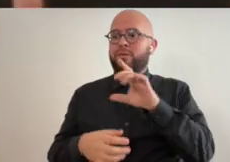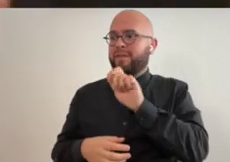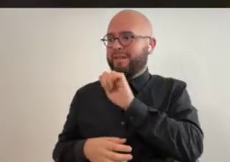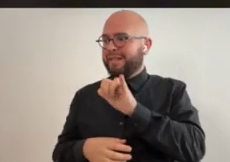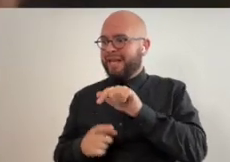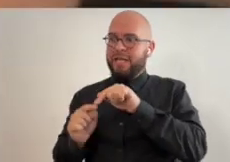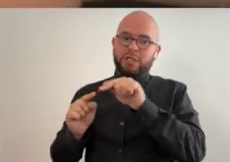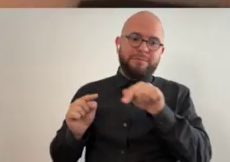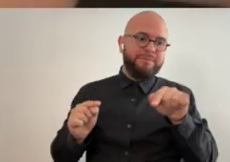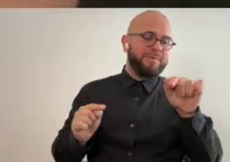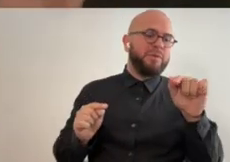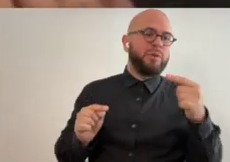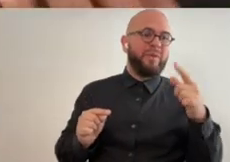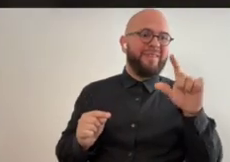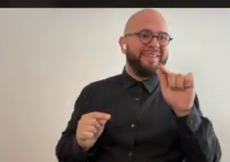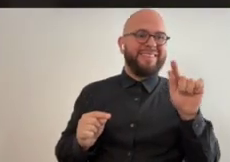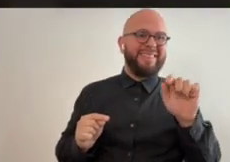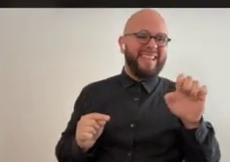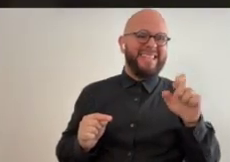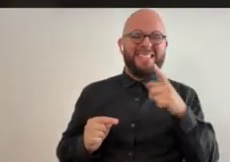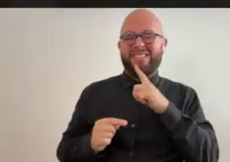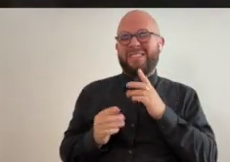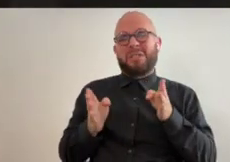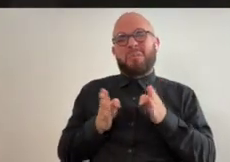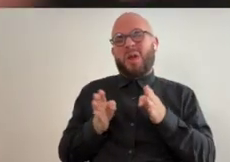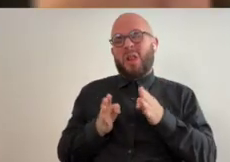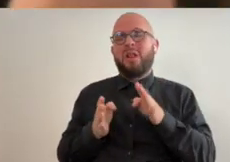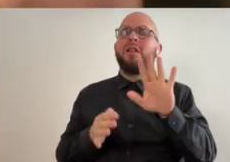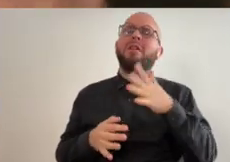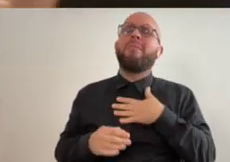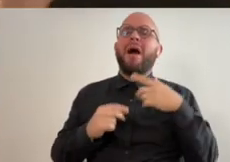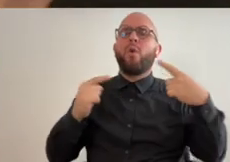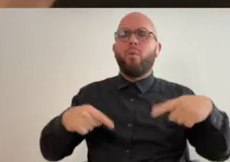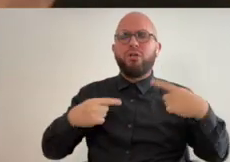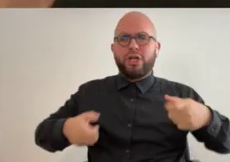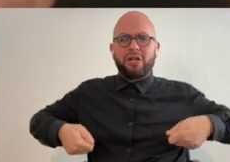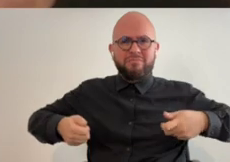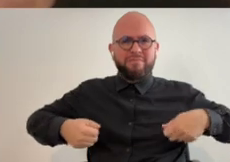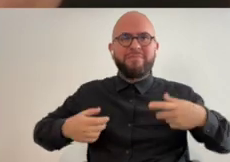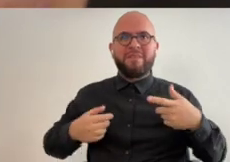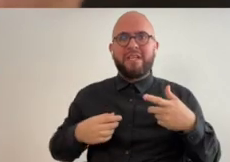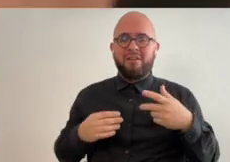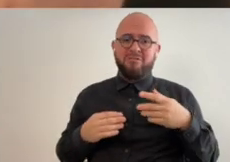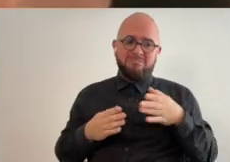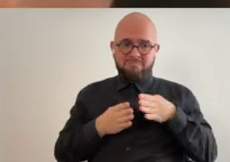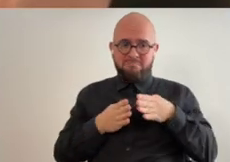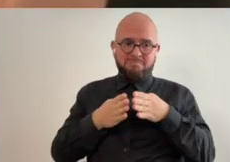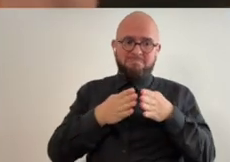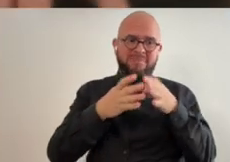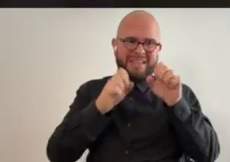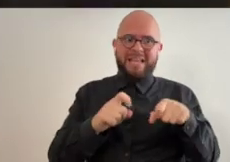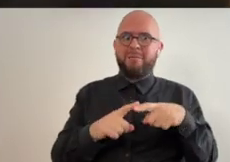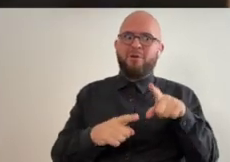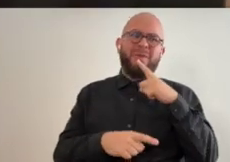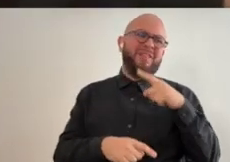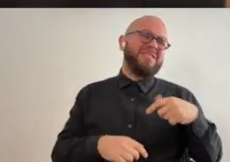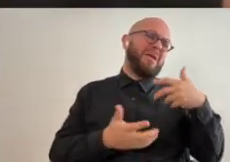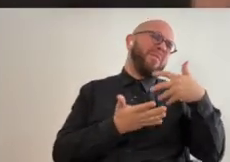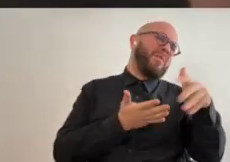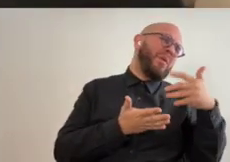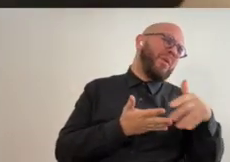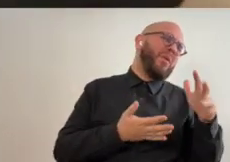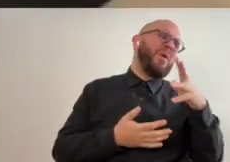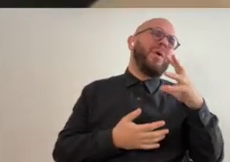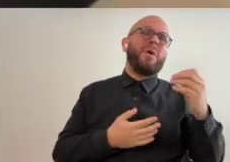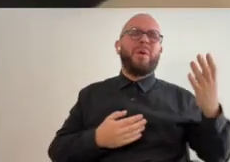where the clay studio is to where the glazing part is and it's very narrow my wheelchair fits but they have a bunch of